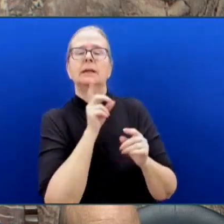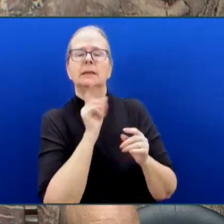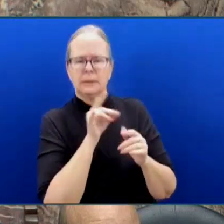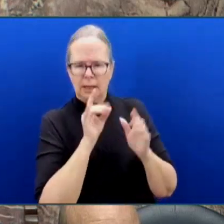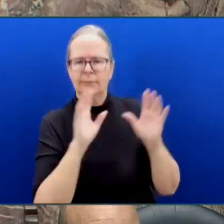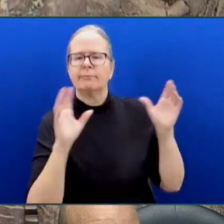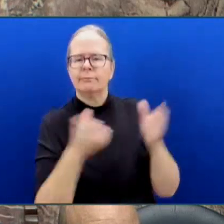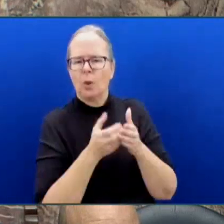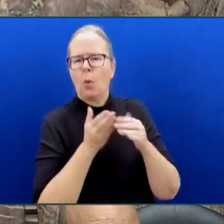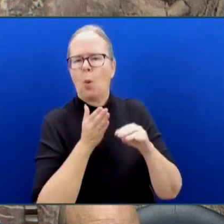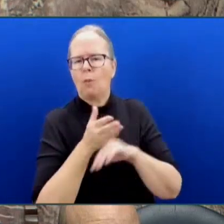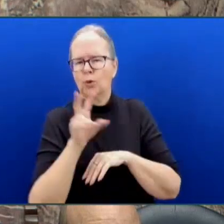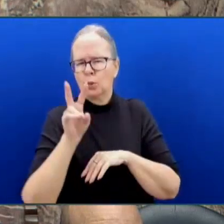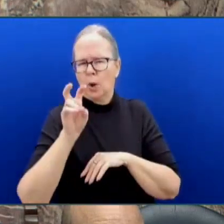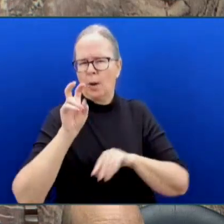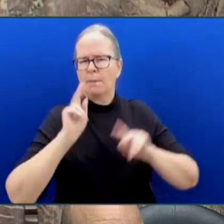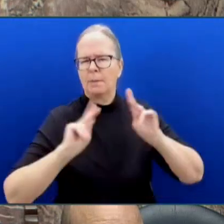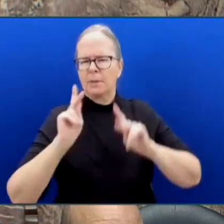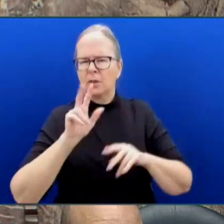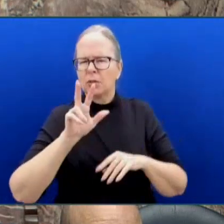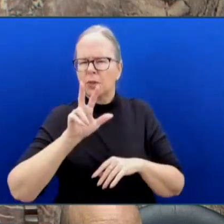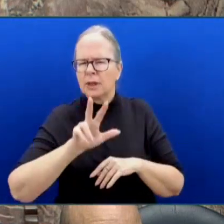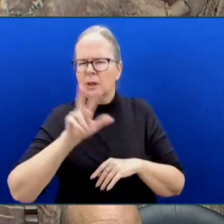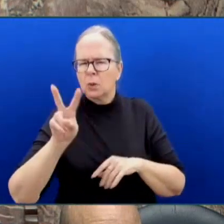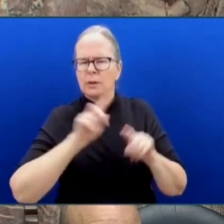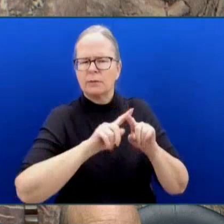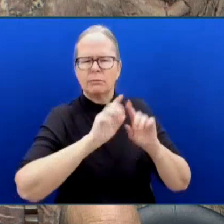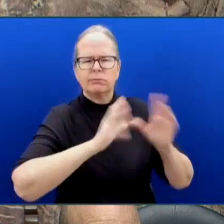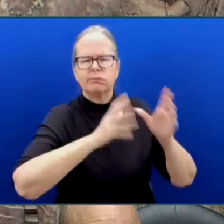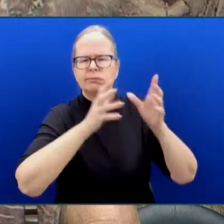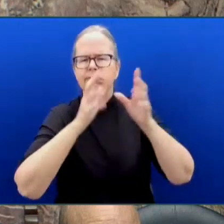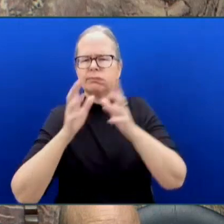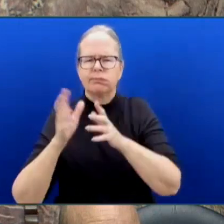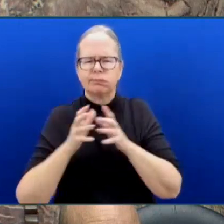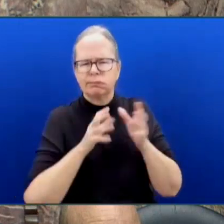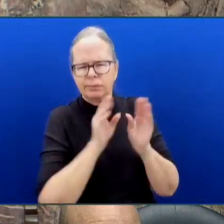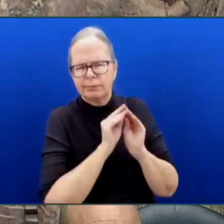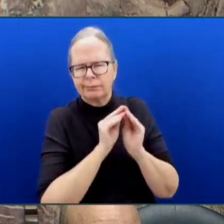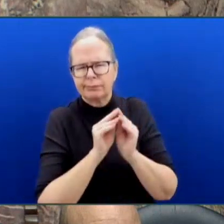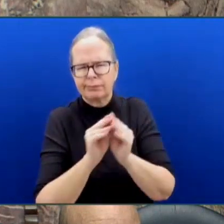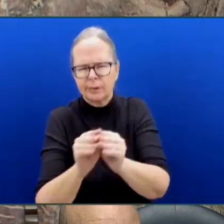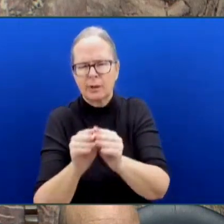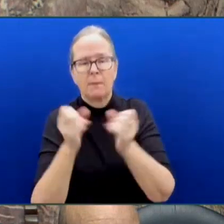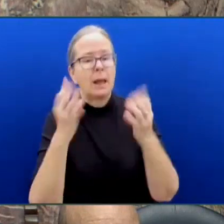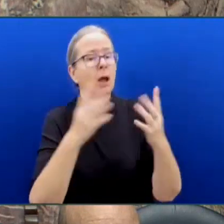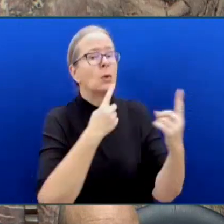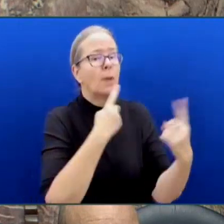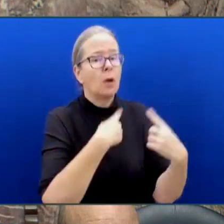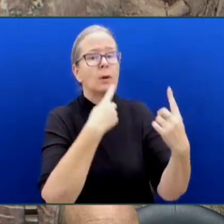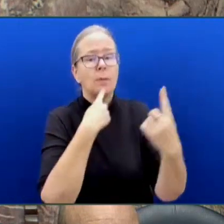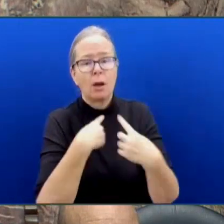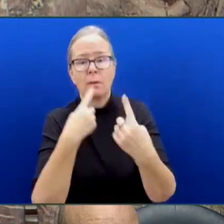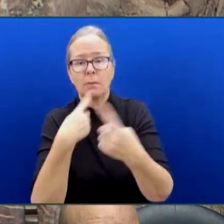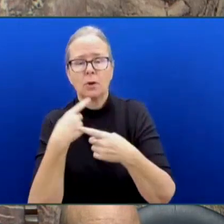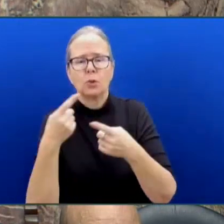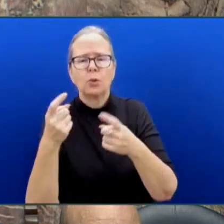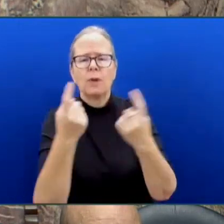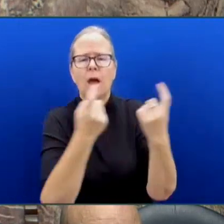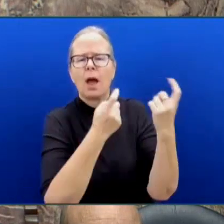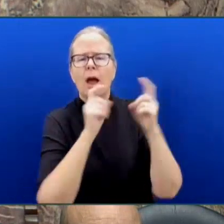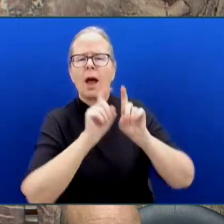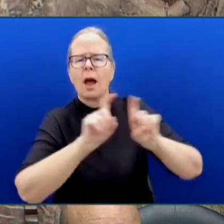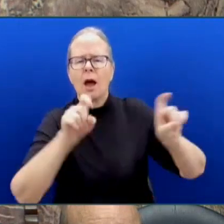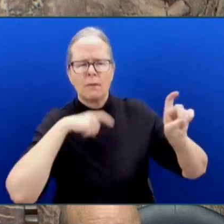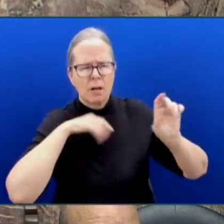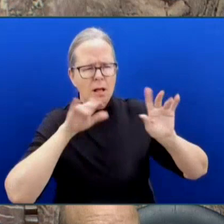,700 survey responses, and we should expect a response and information about that early in the new year from the Ministry of Children and Families for